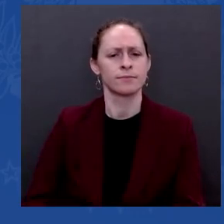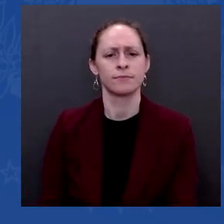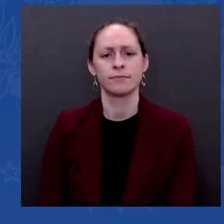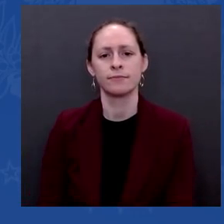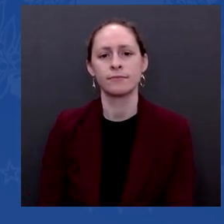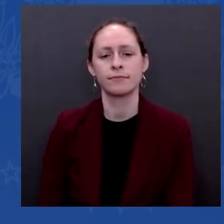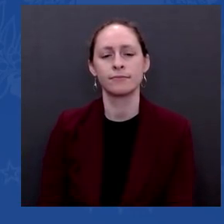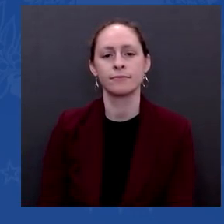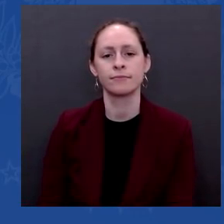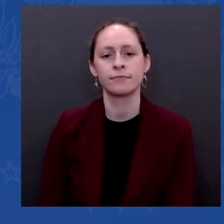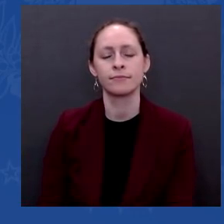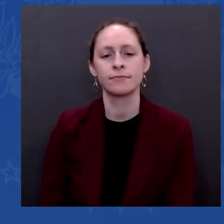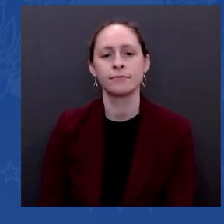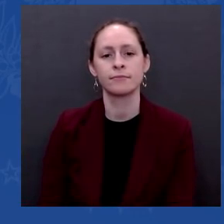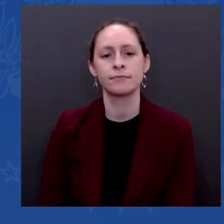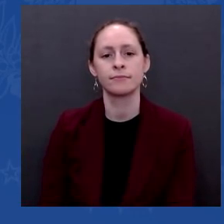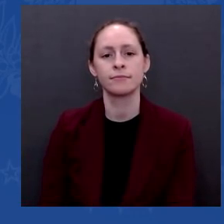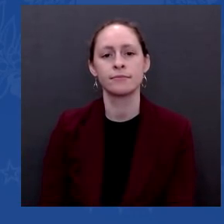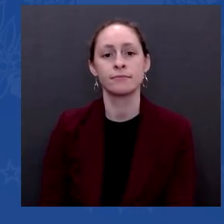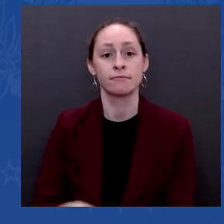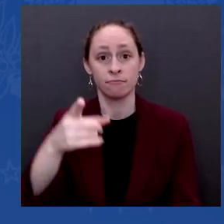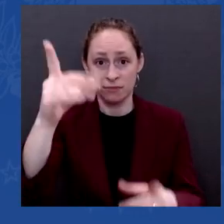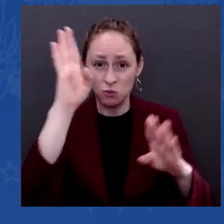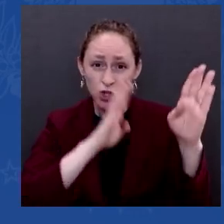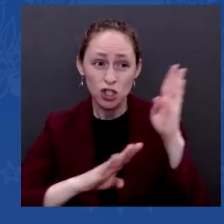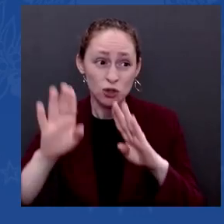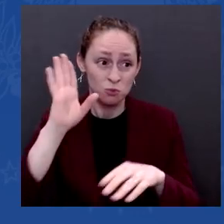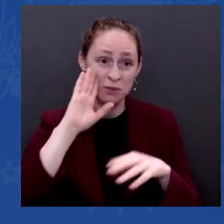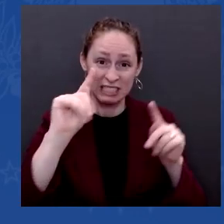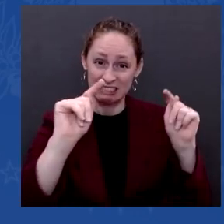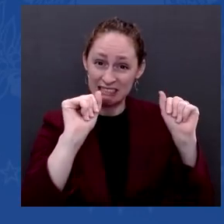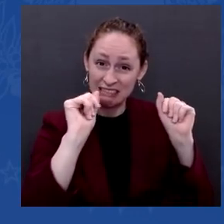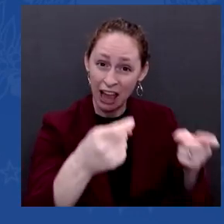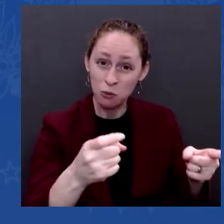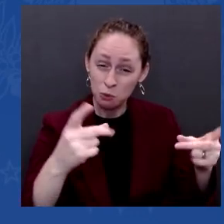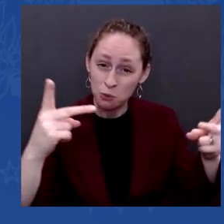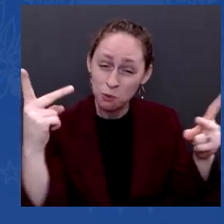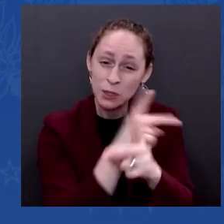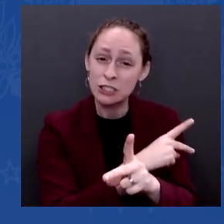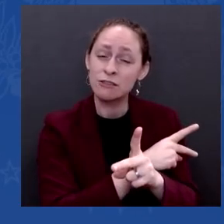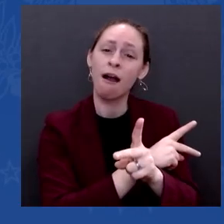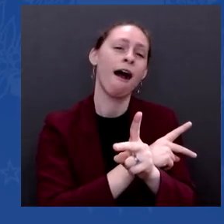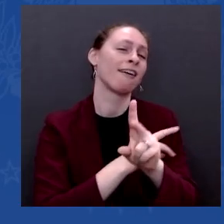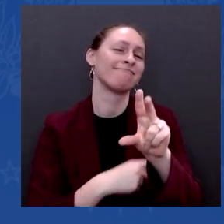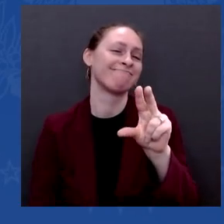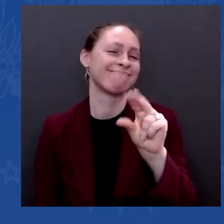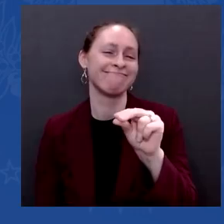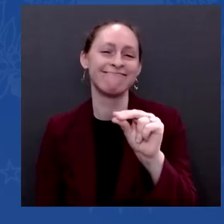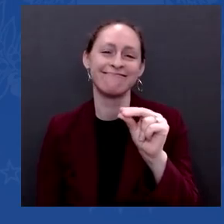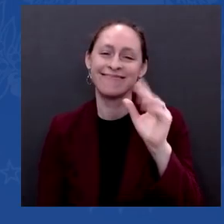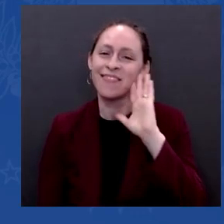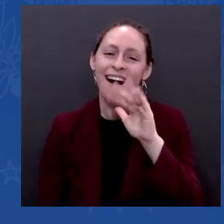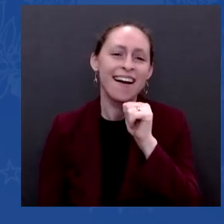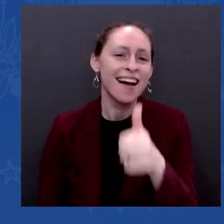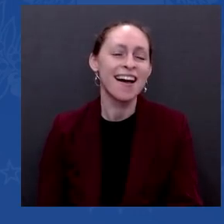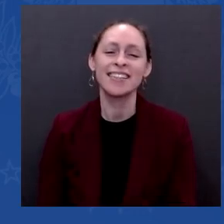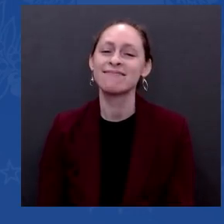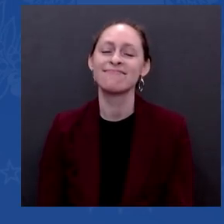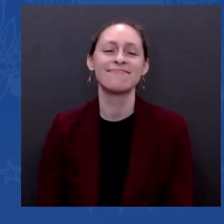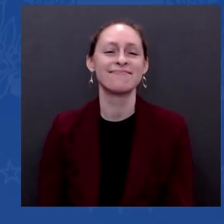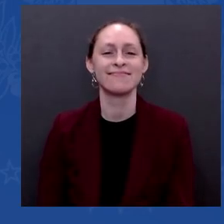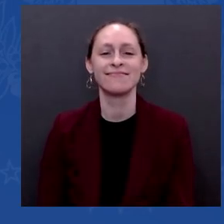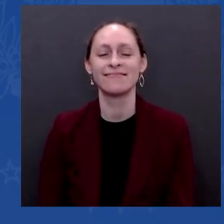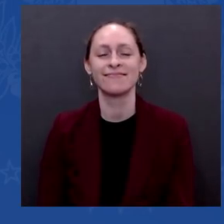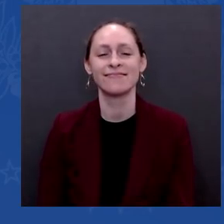raising the deficit. In fact, my plan cuts the deficit and it boosts the economy by getting more people